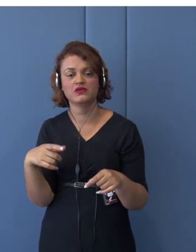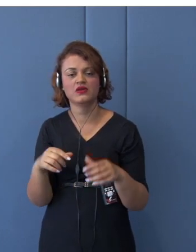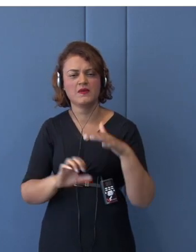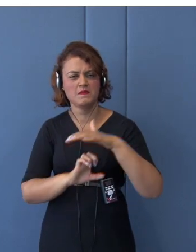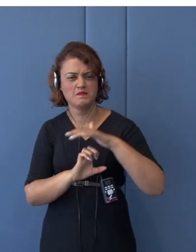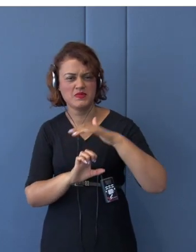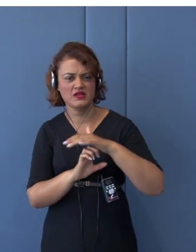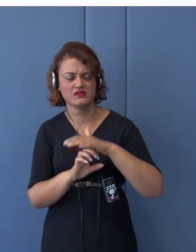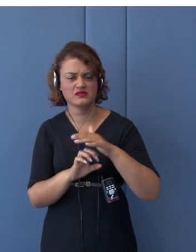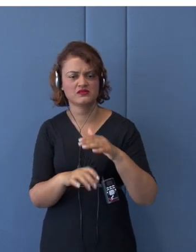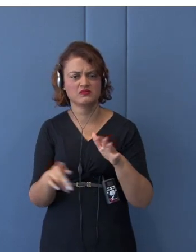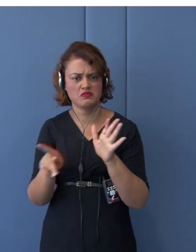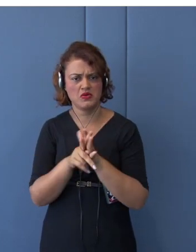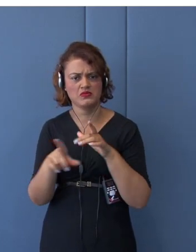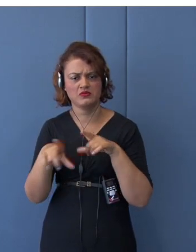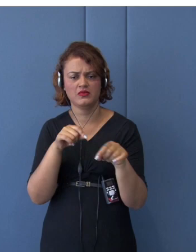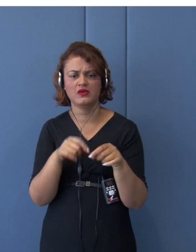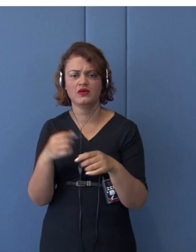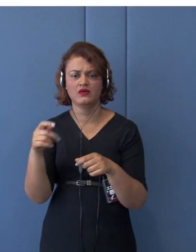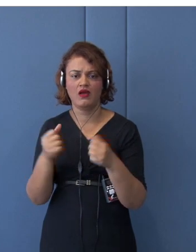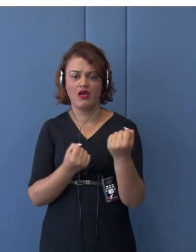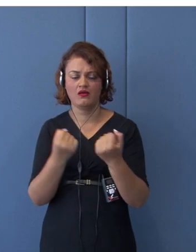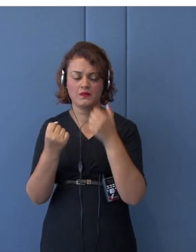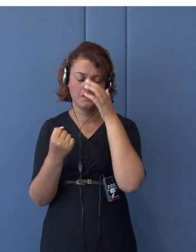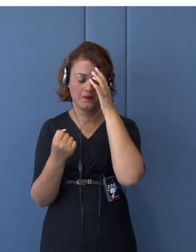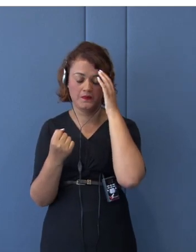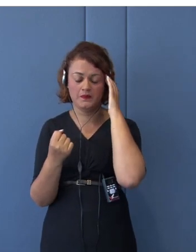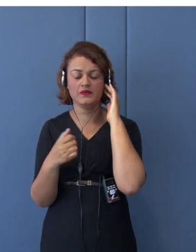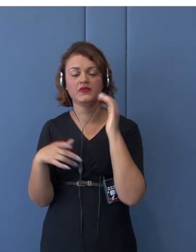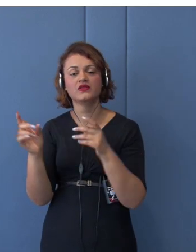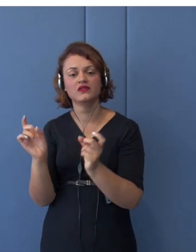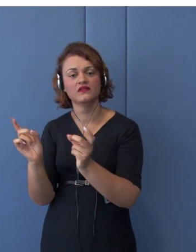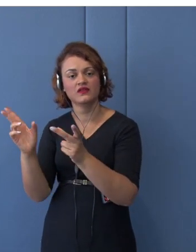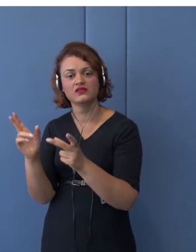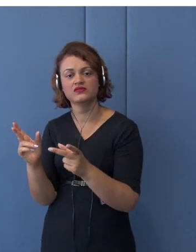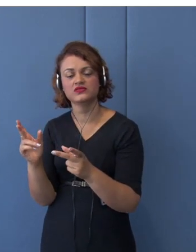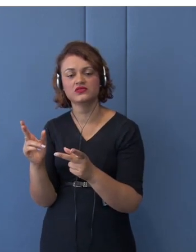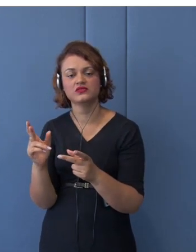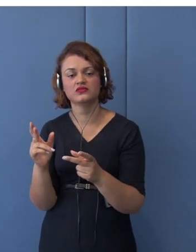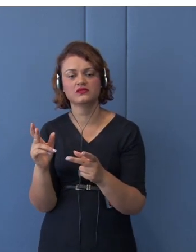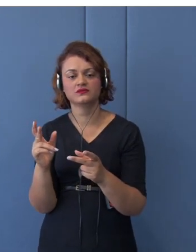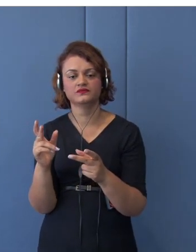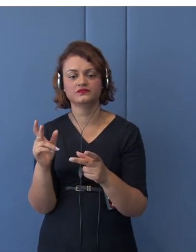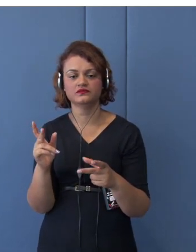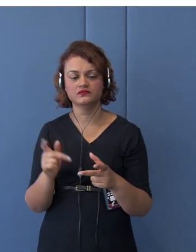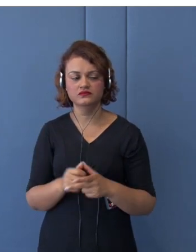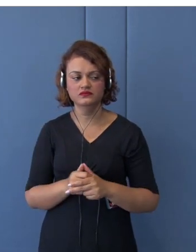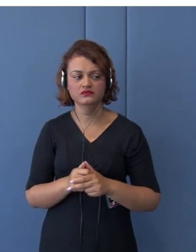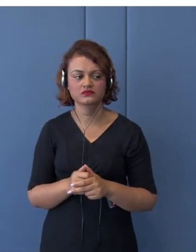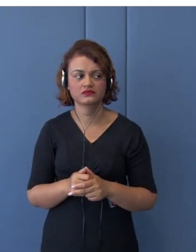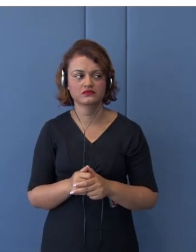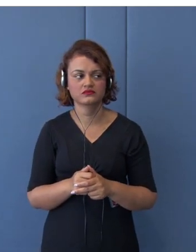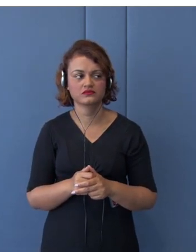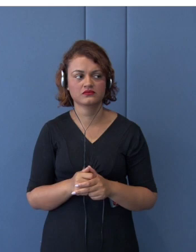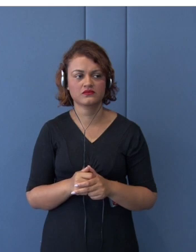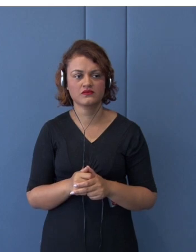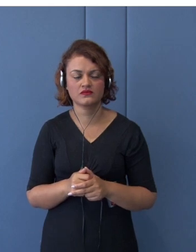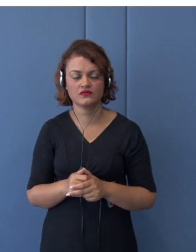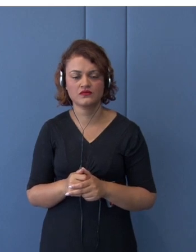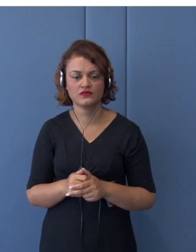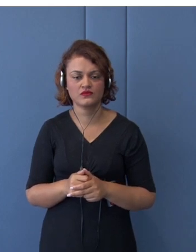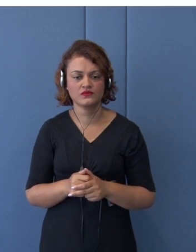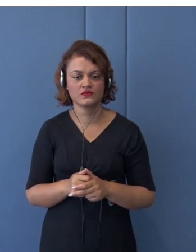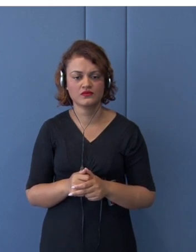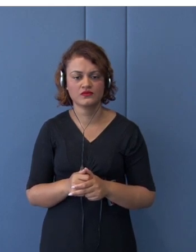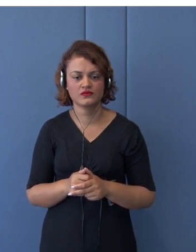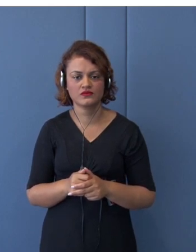automotive company will export their highly sophisticated engine